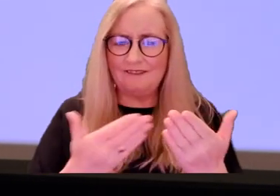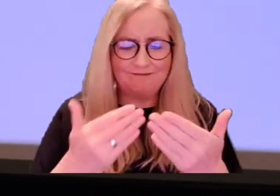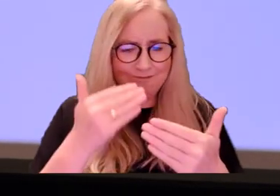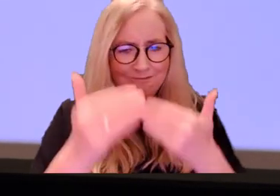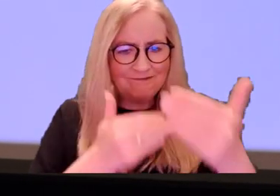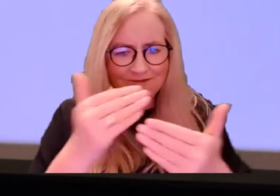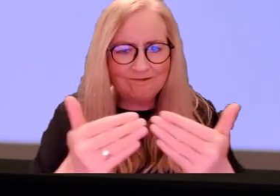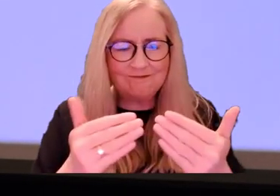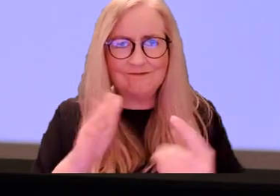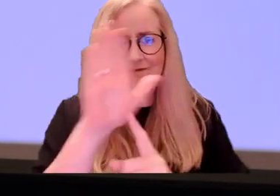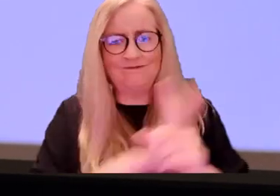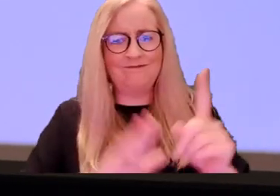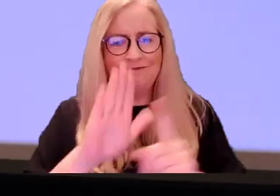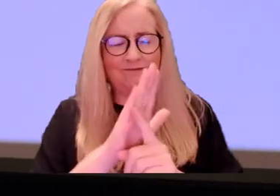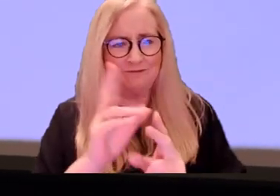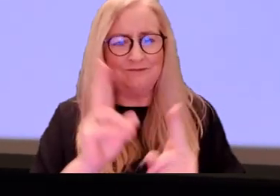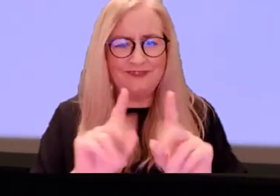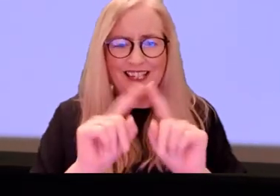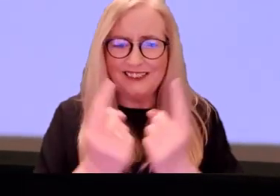and is.